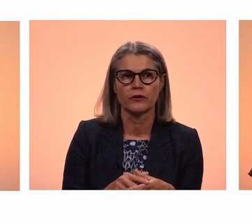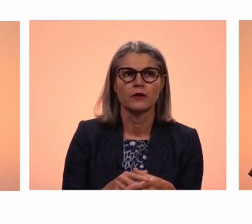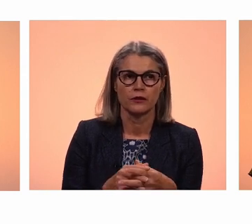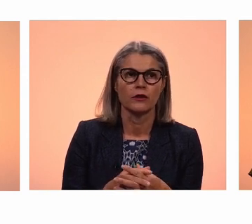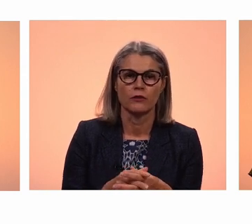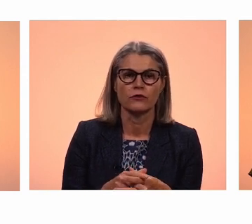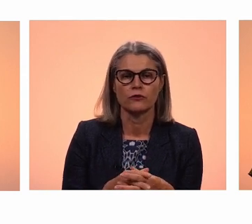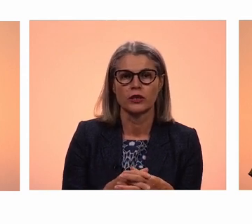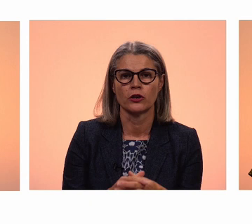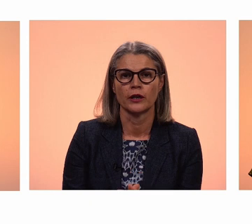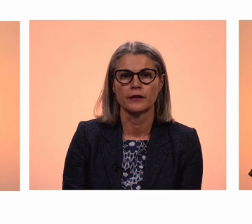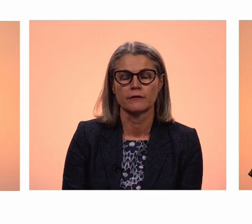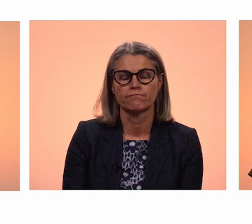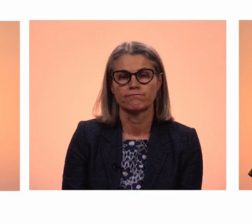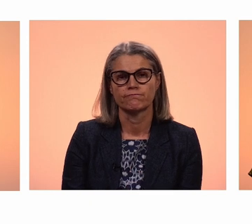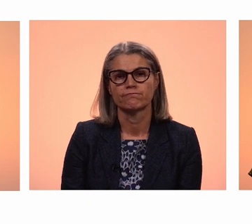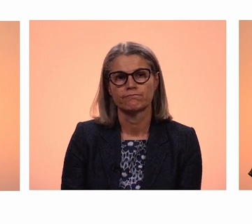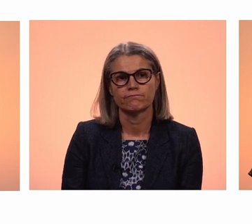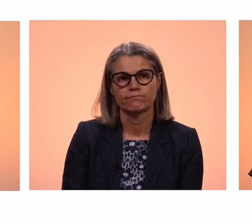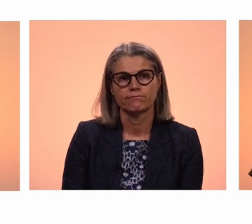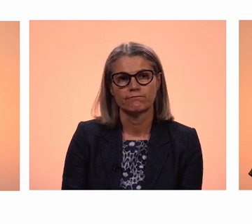results. So go and talk to your colleagues.